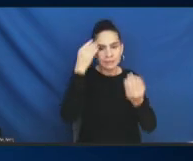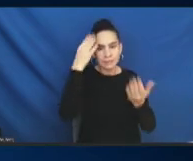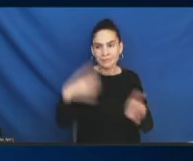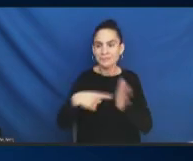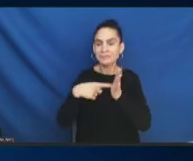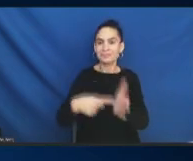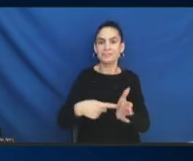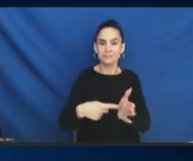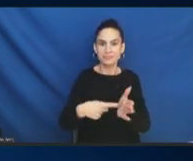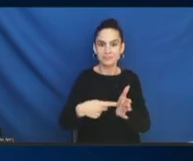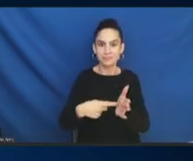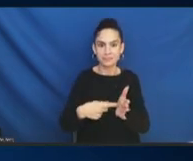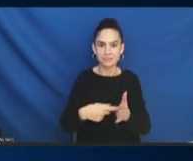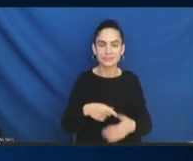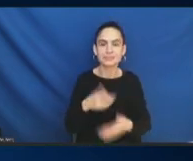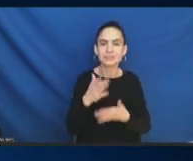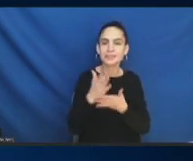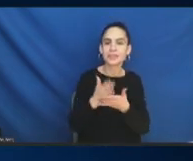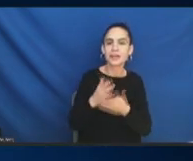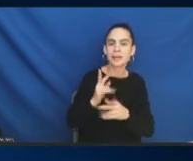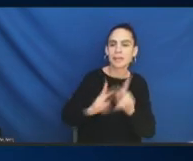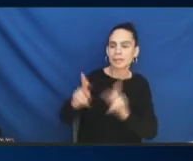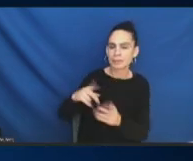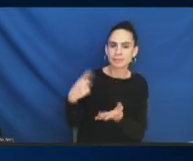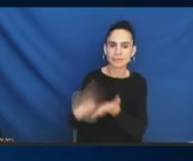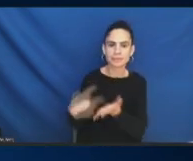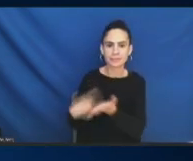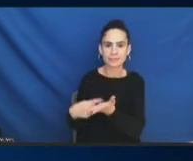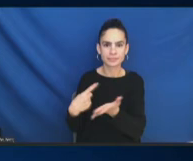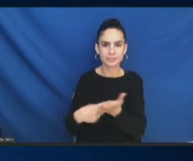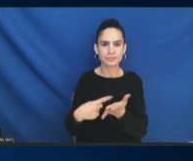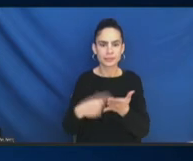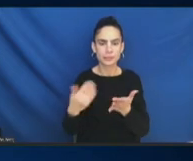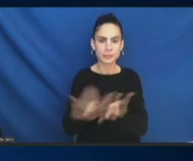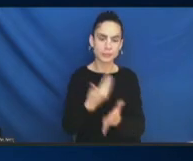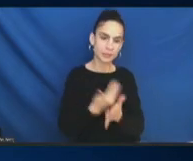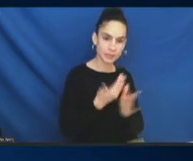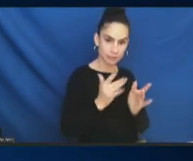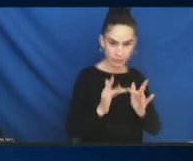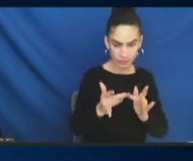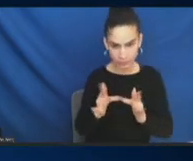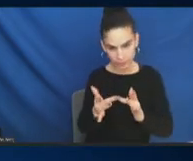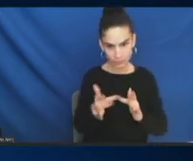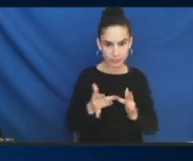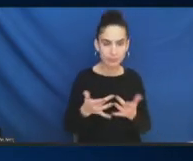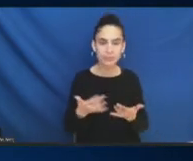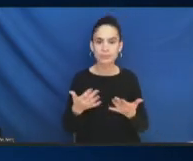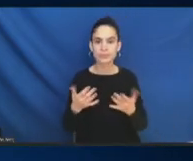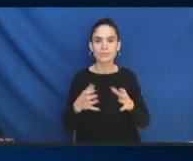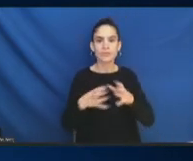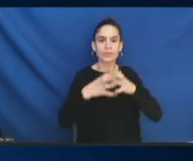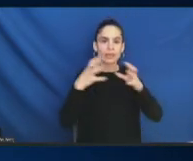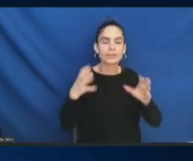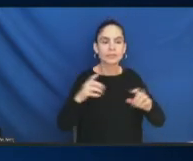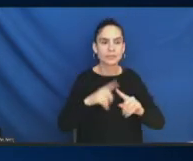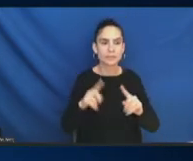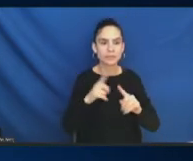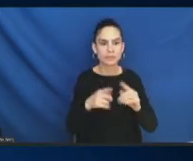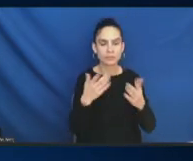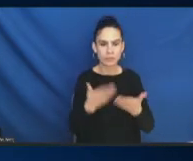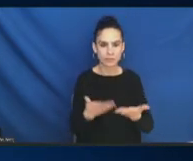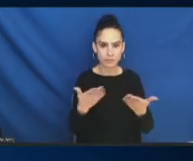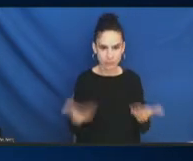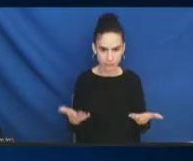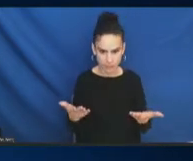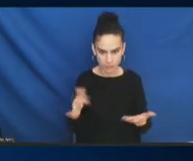people talked about how there were many websites that offer various resources. And that, to me, requires more